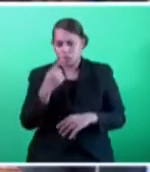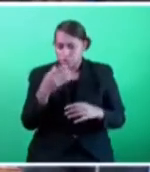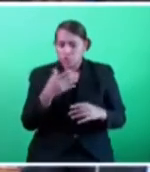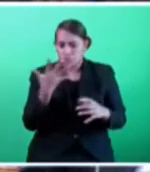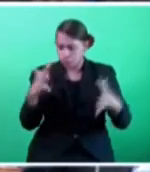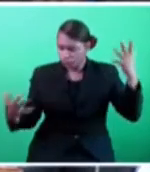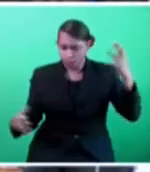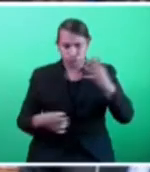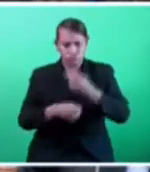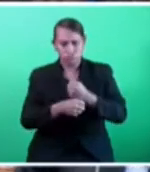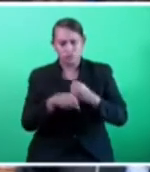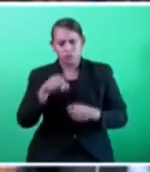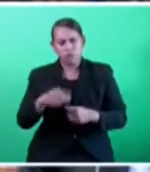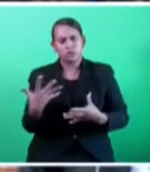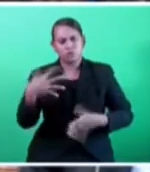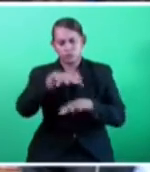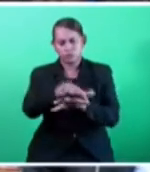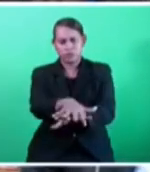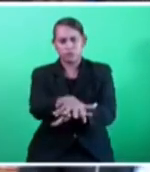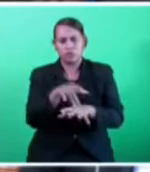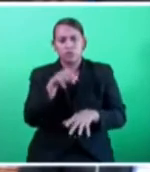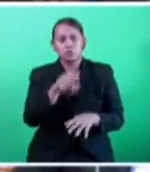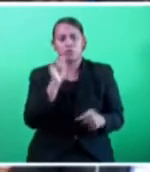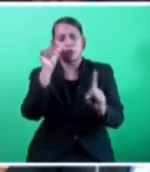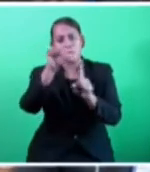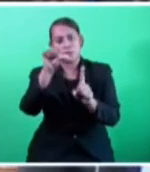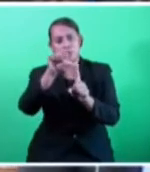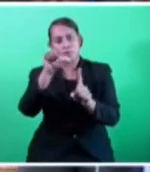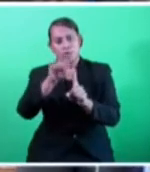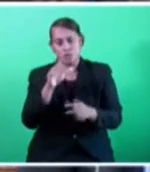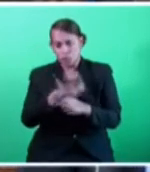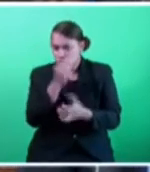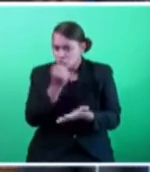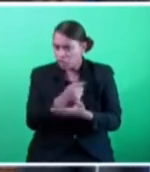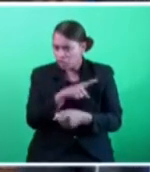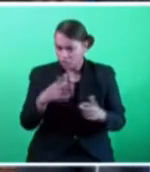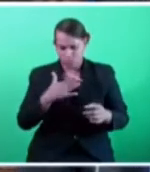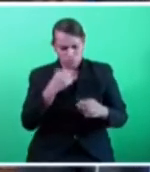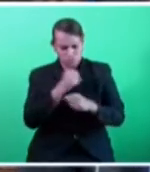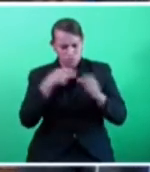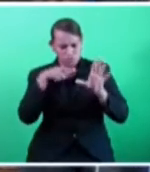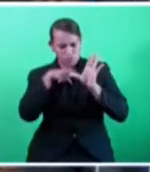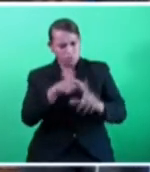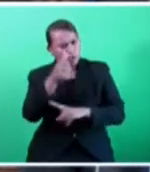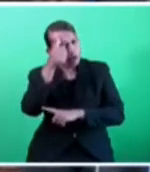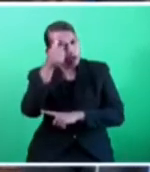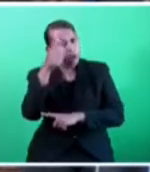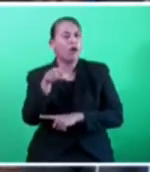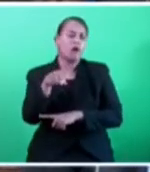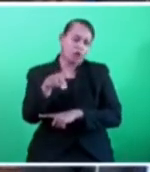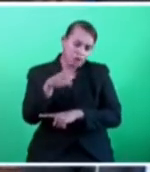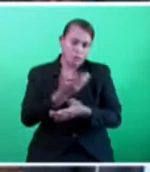this integrated approach ensures our youth are well versed with where we are going as a